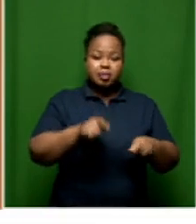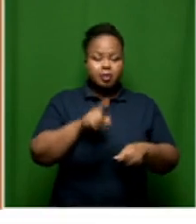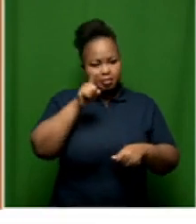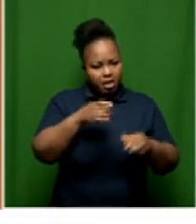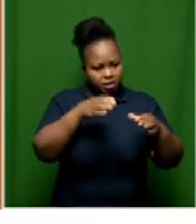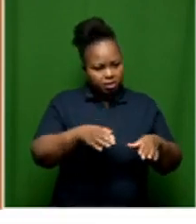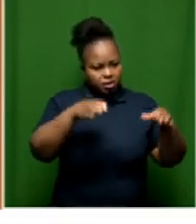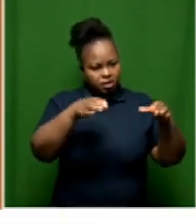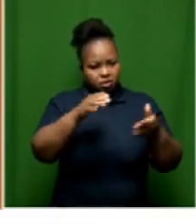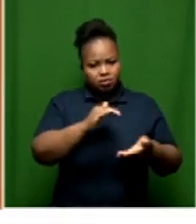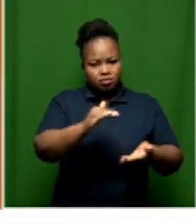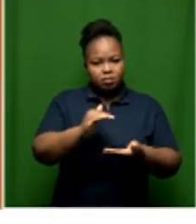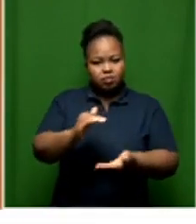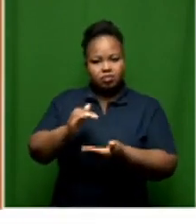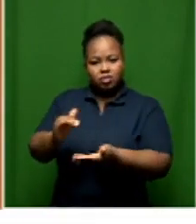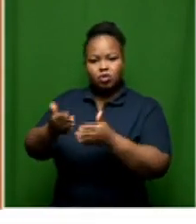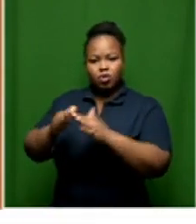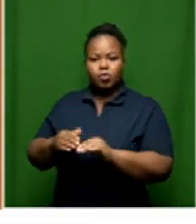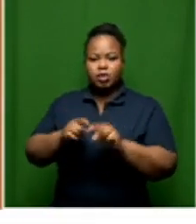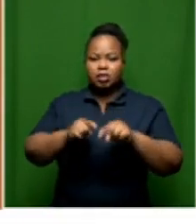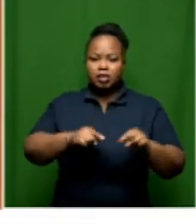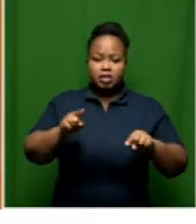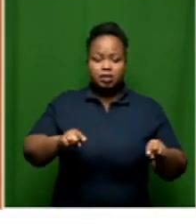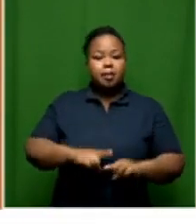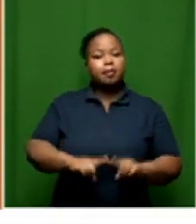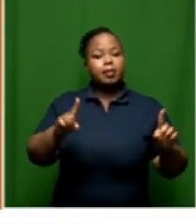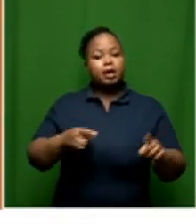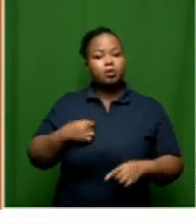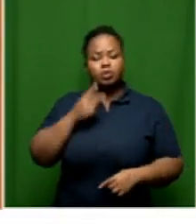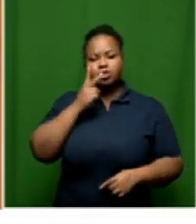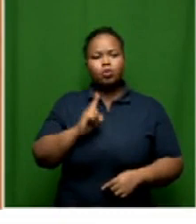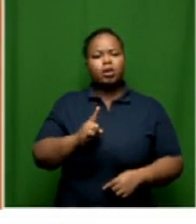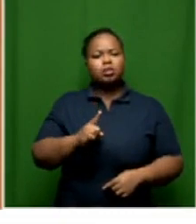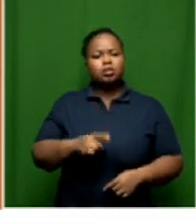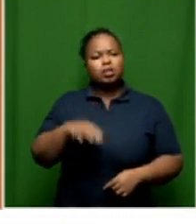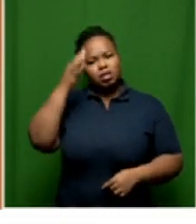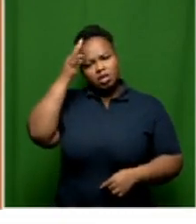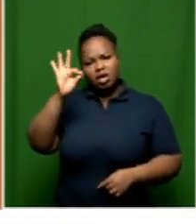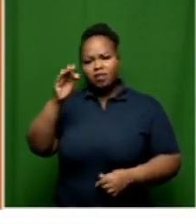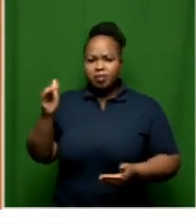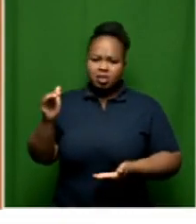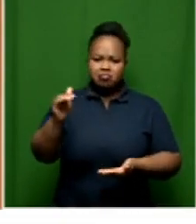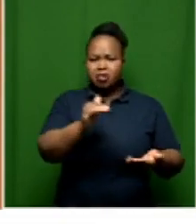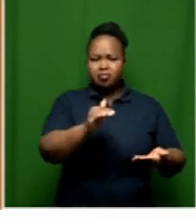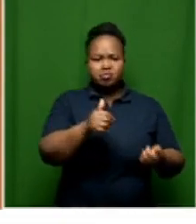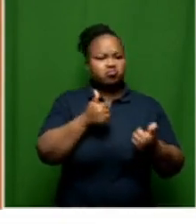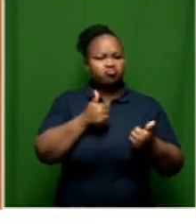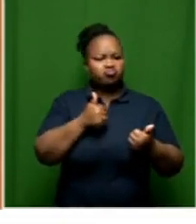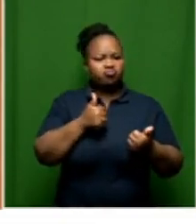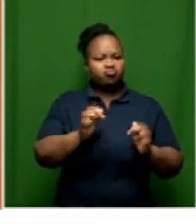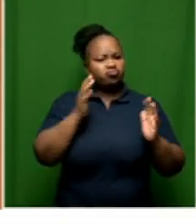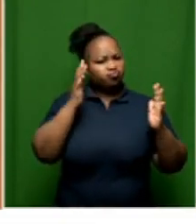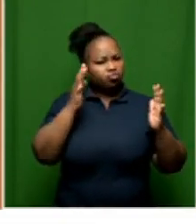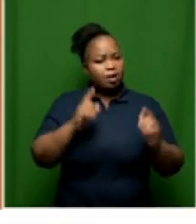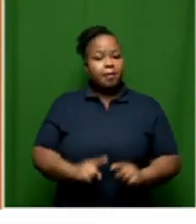get the tanks. But what we've noticed is that they get installed and the government has been doing a great job on that. But